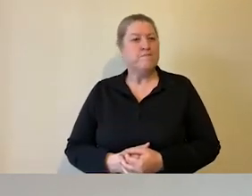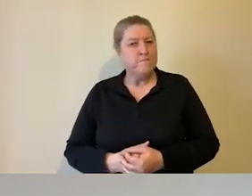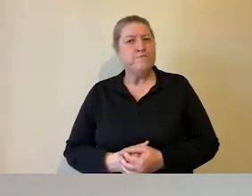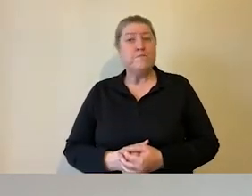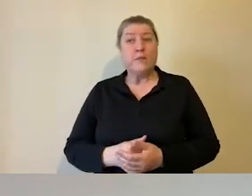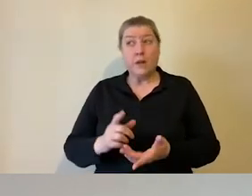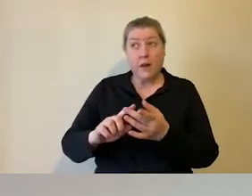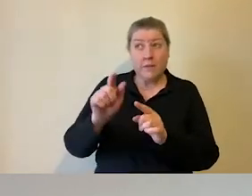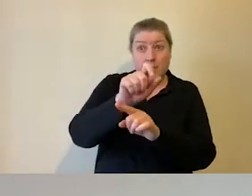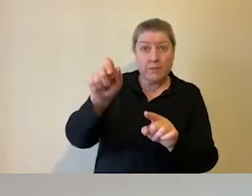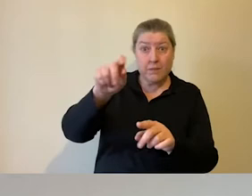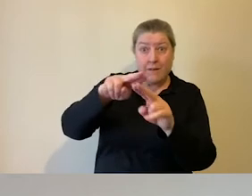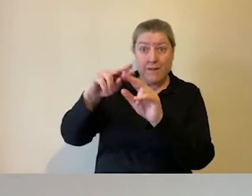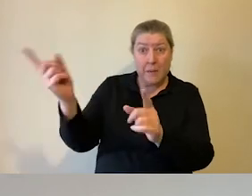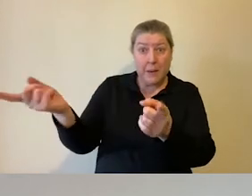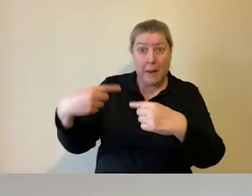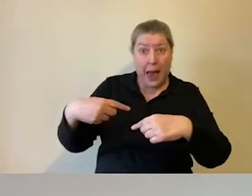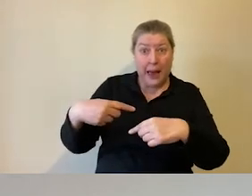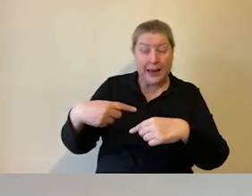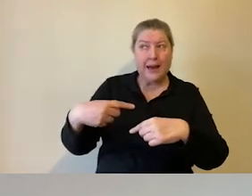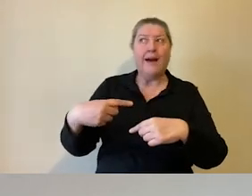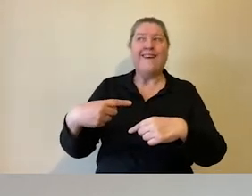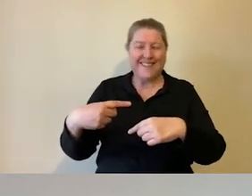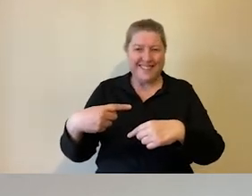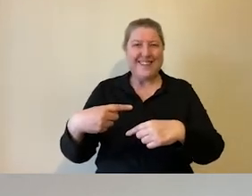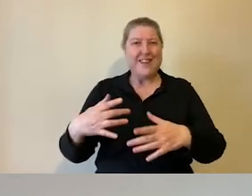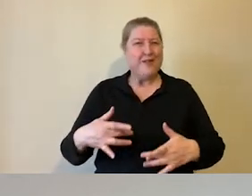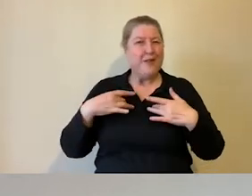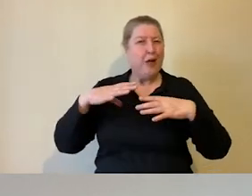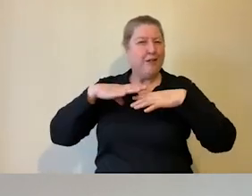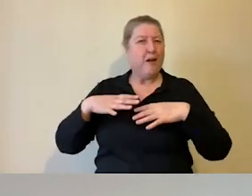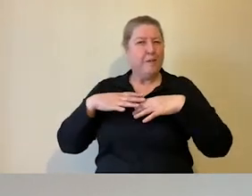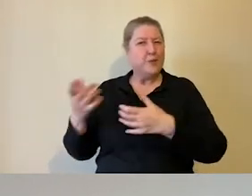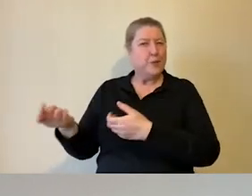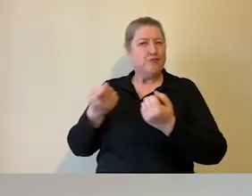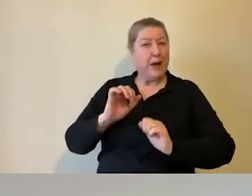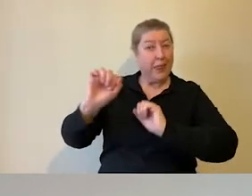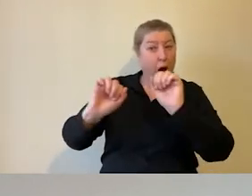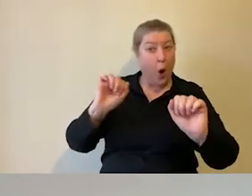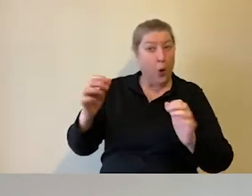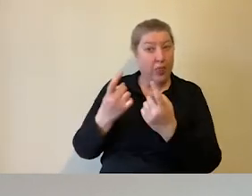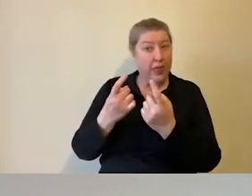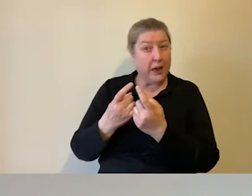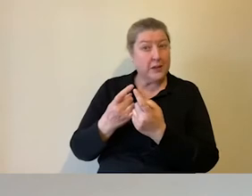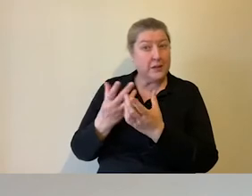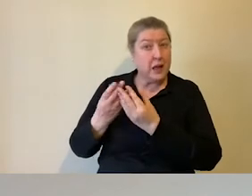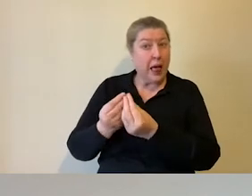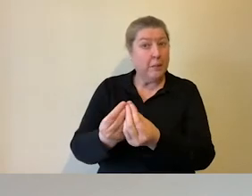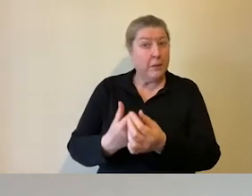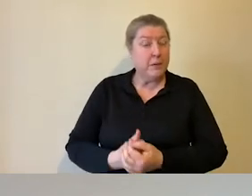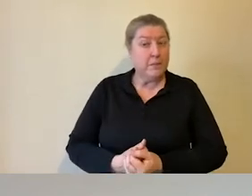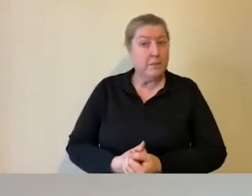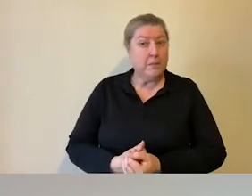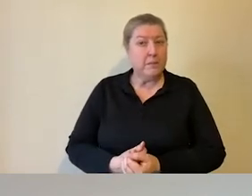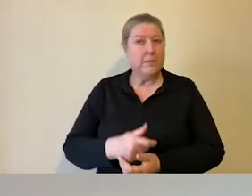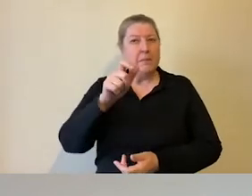a return visit, they might feel more comfortable to bring their own interventions with them. People often think when